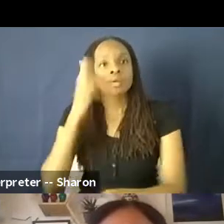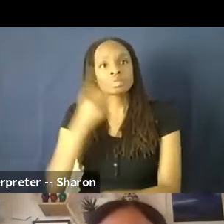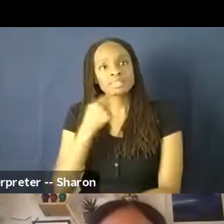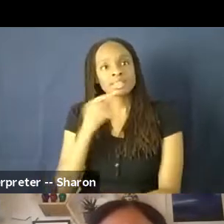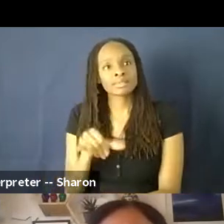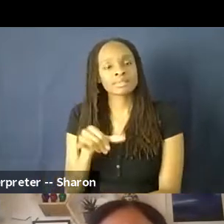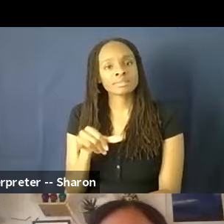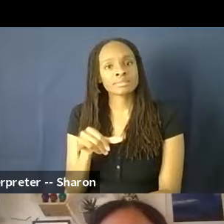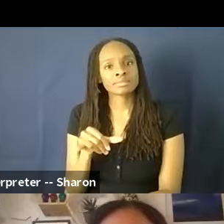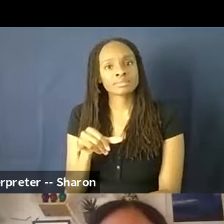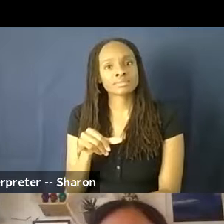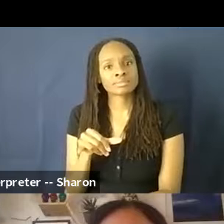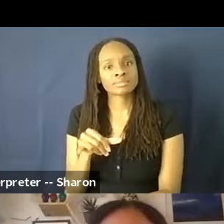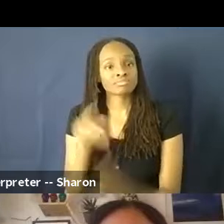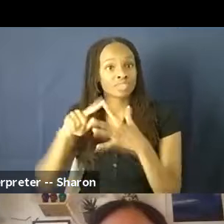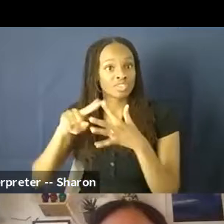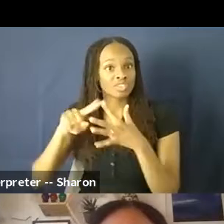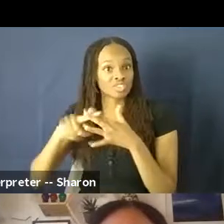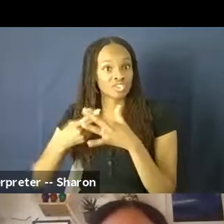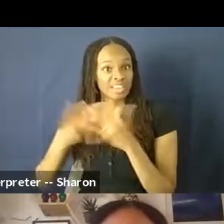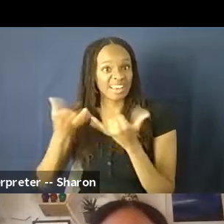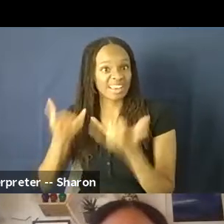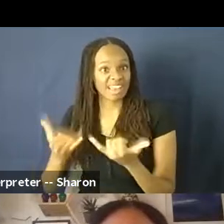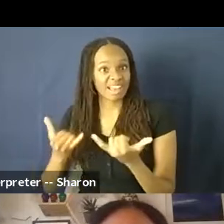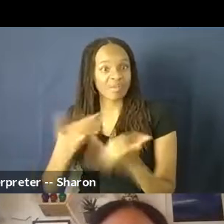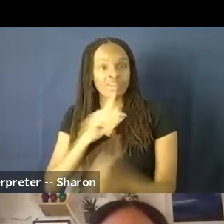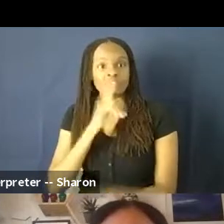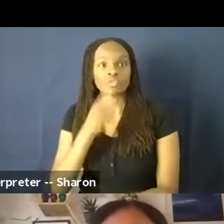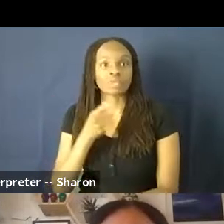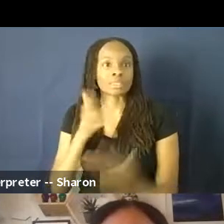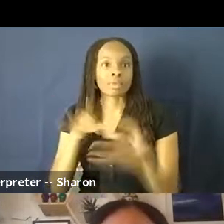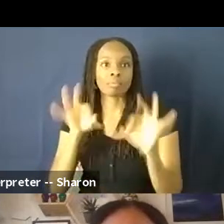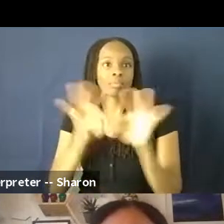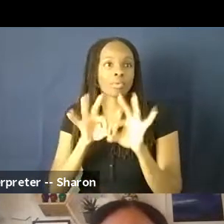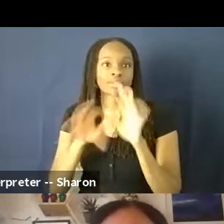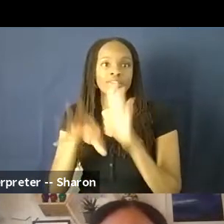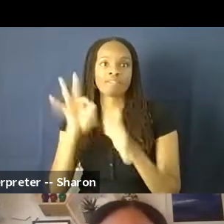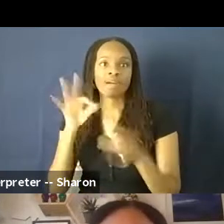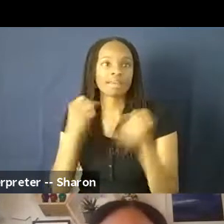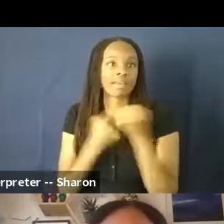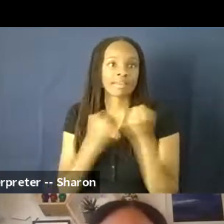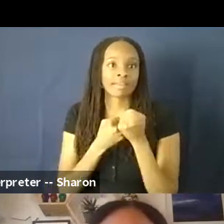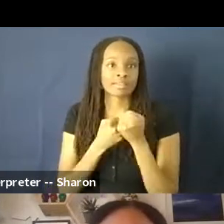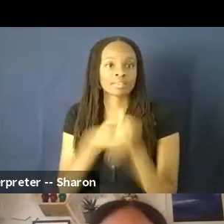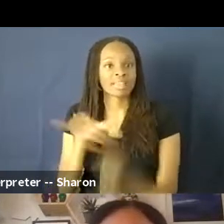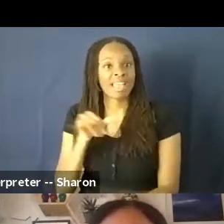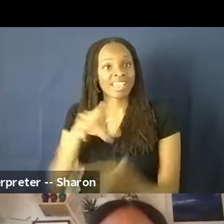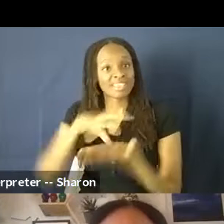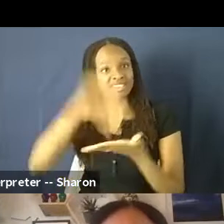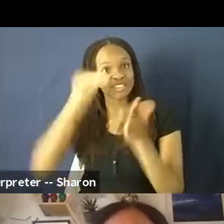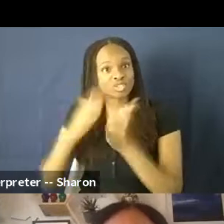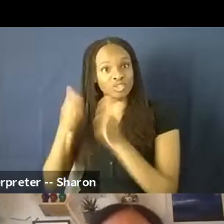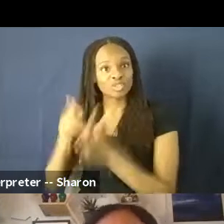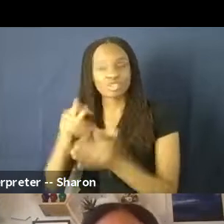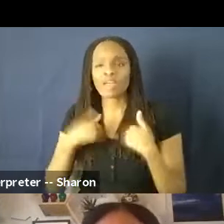starting now, it's really important to find allies. As students, you have this amazing